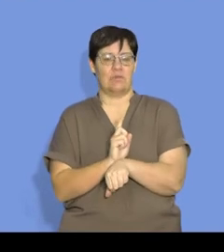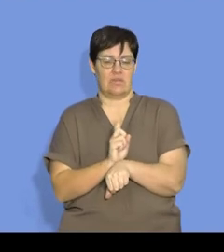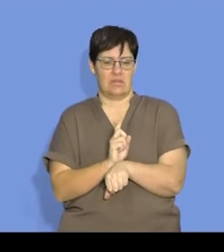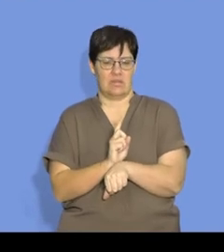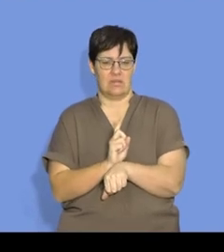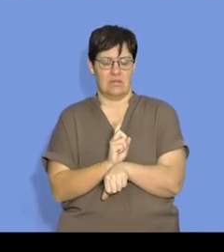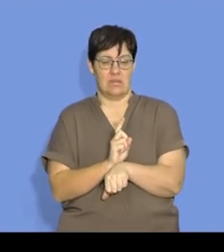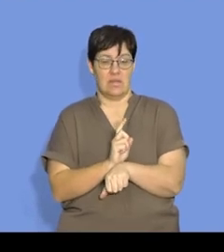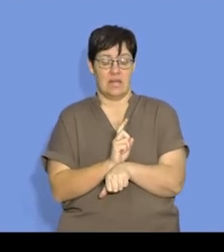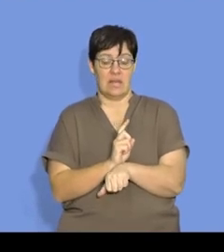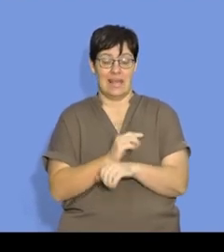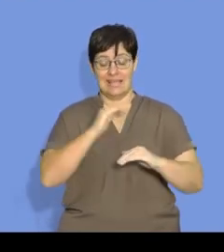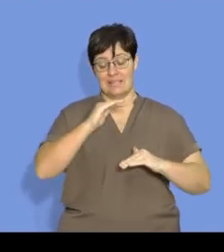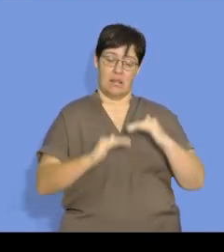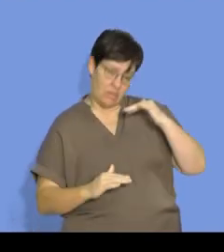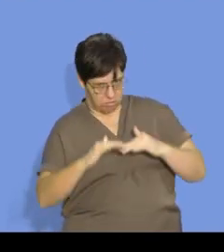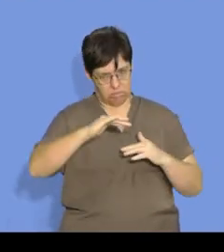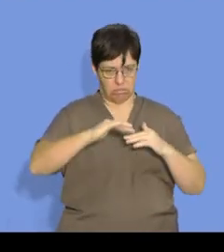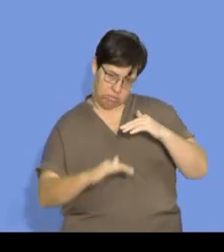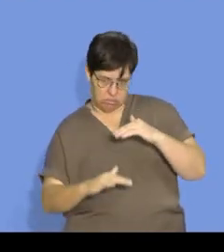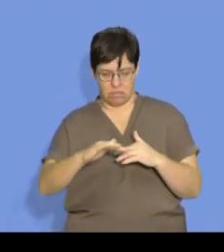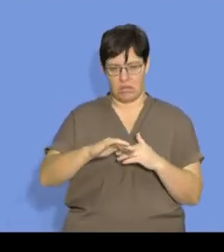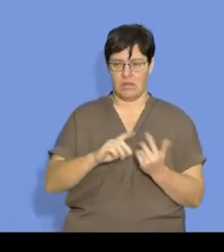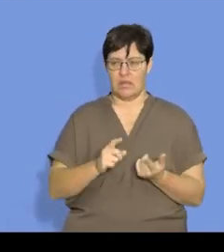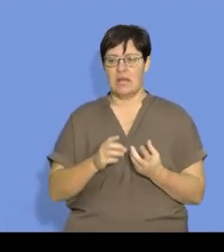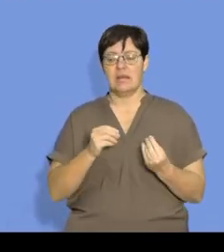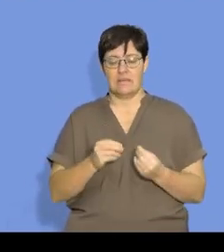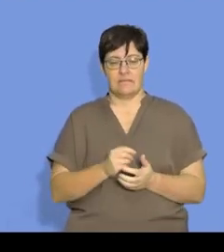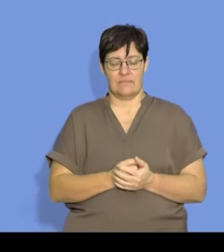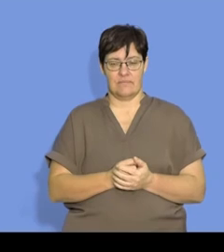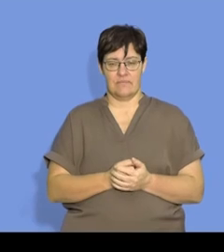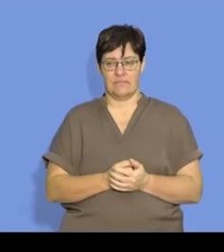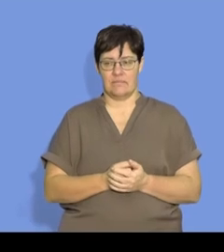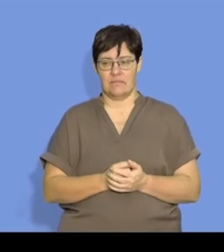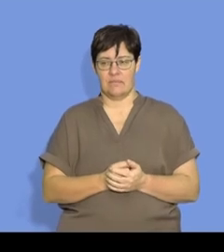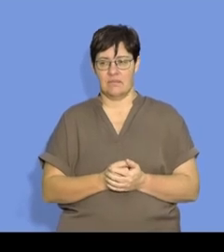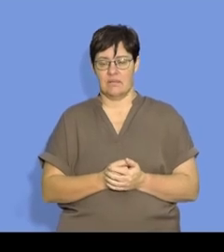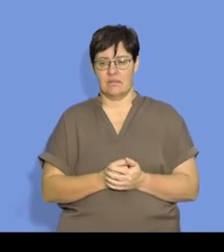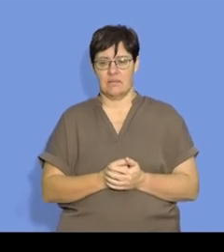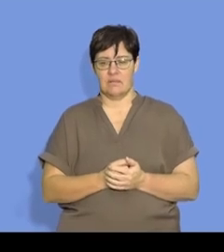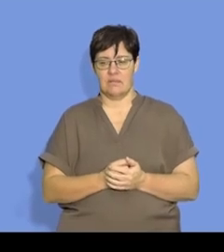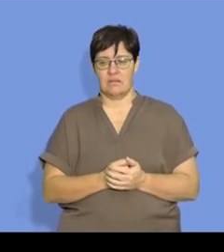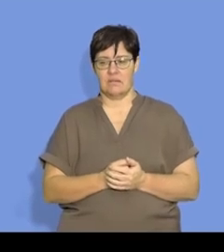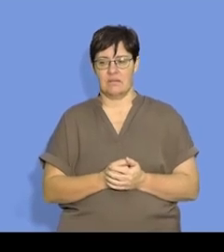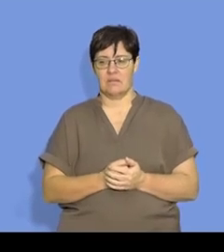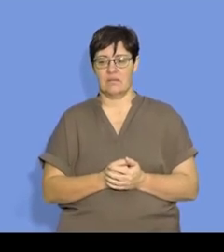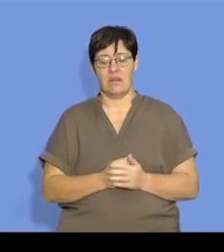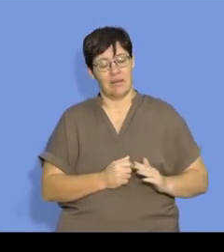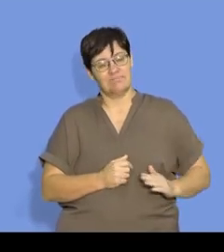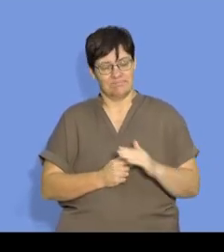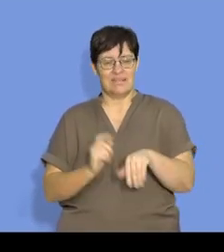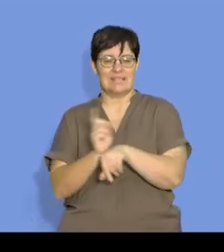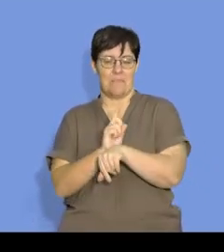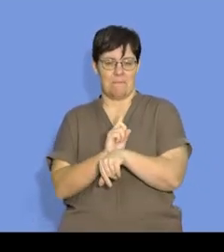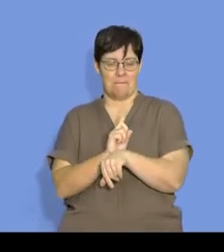unstable uphill, as we